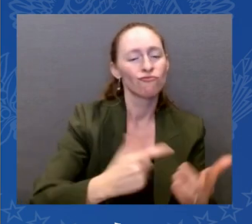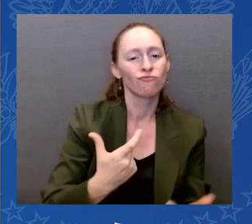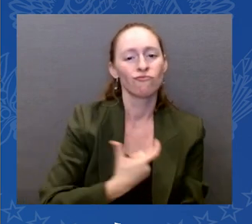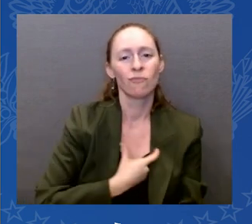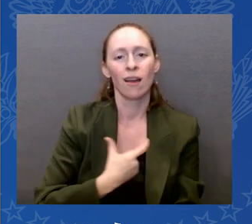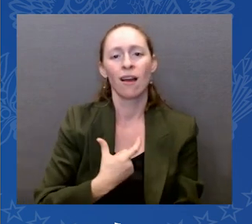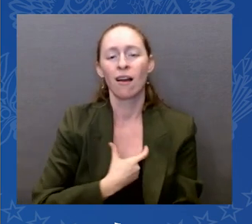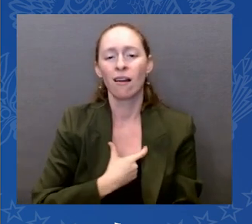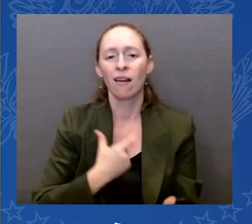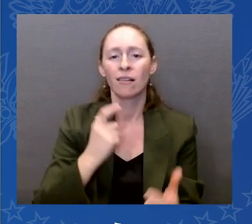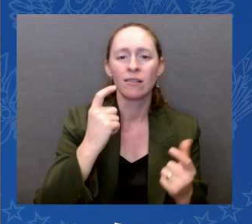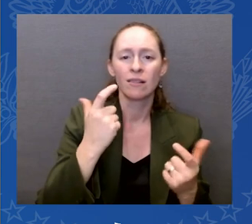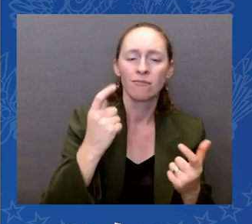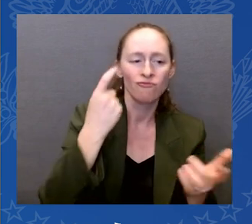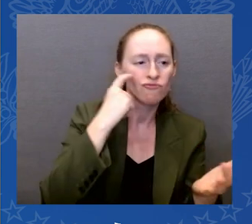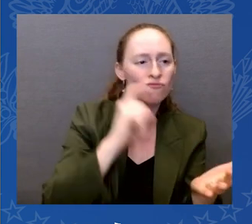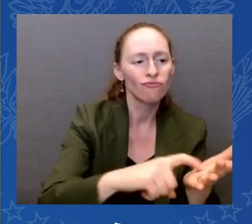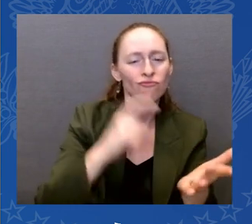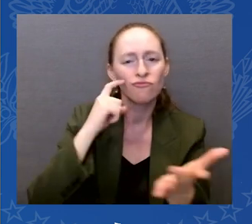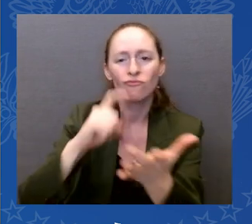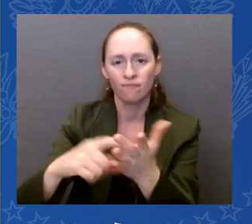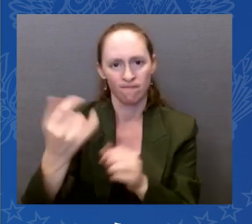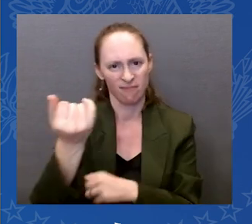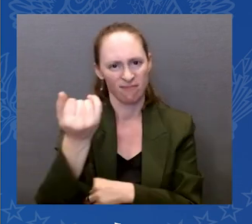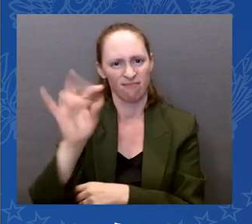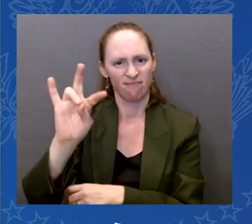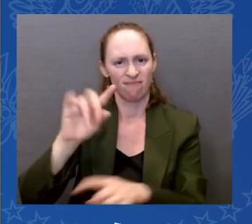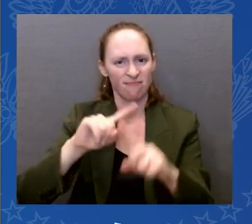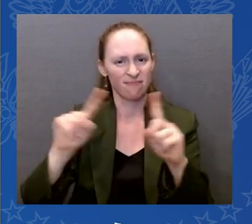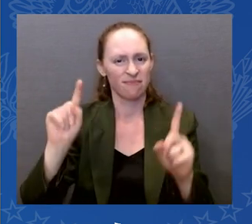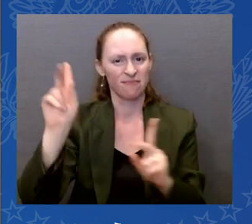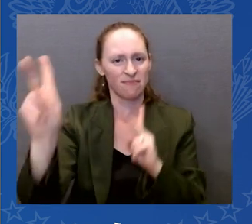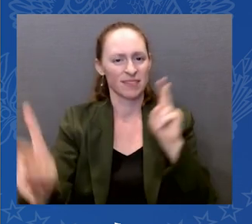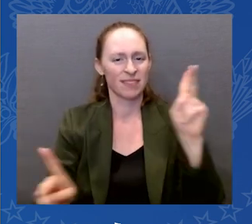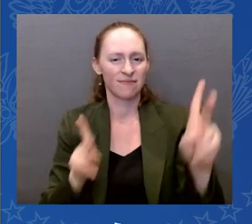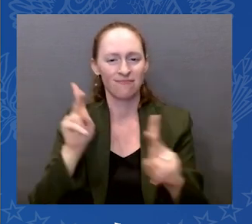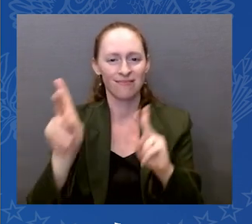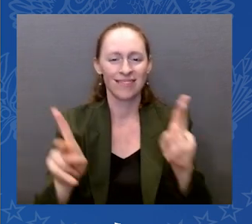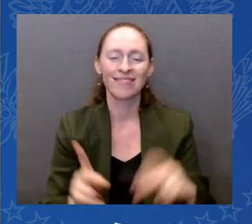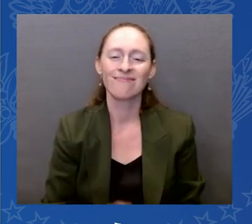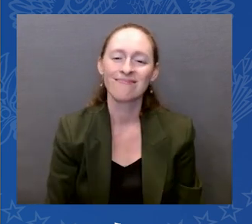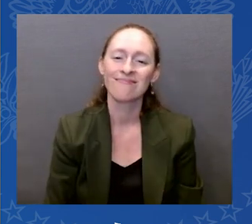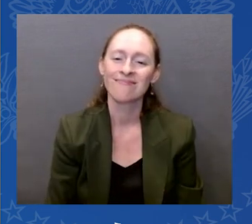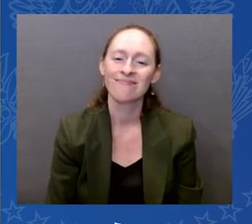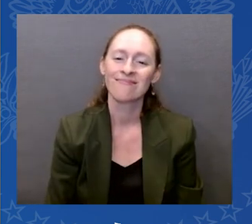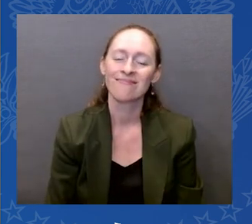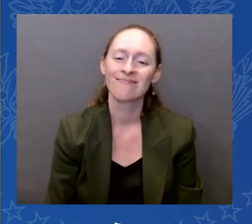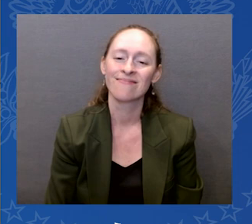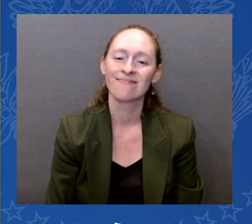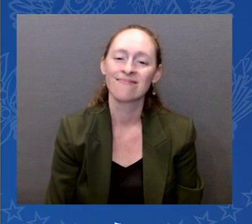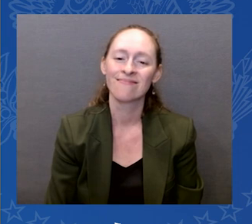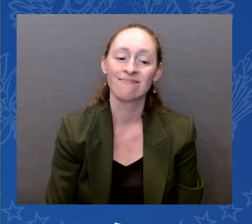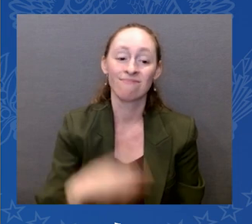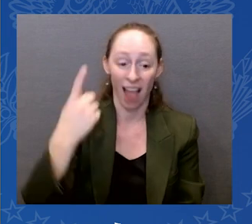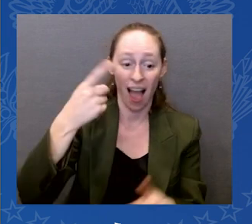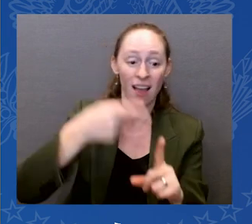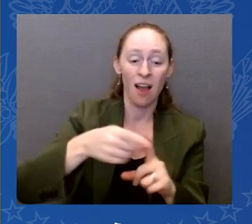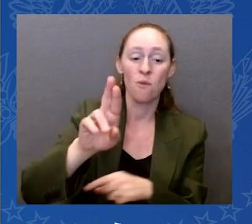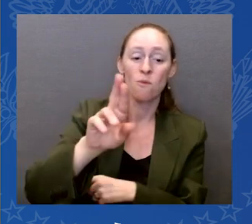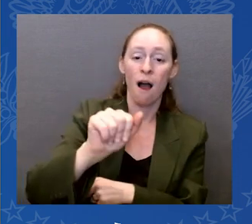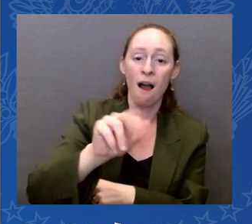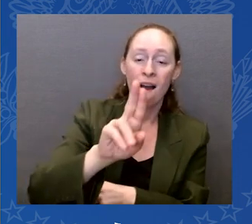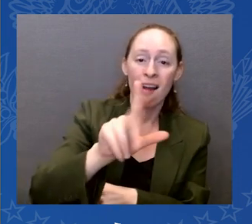Raul of the National Council of La Raza, and Julia Garcia, one of our top, top college